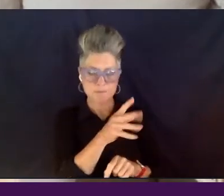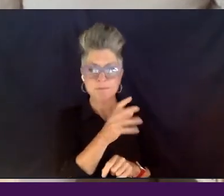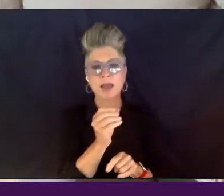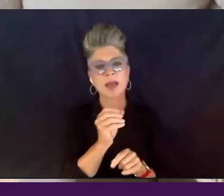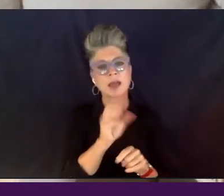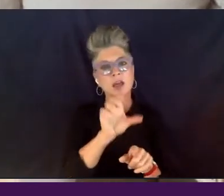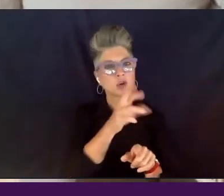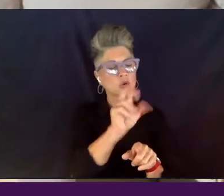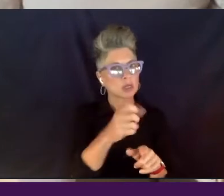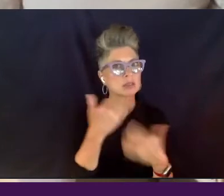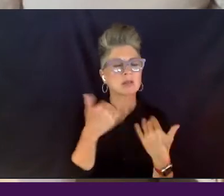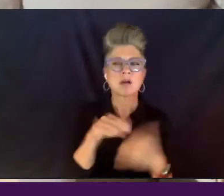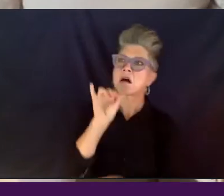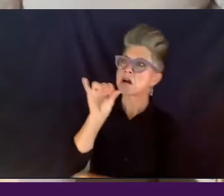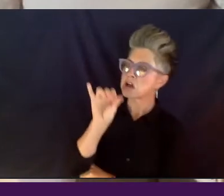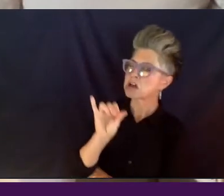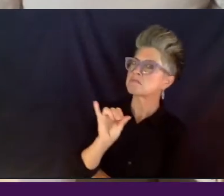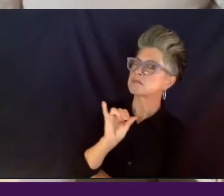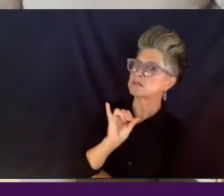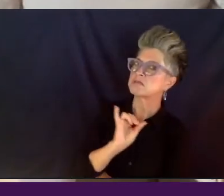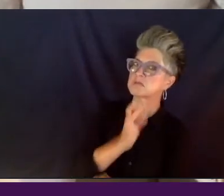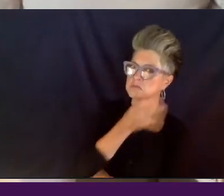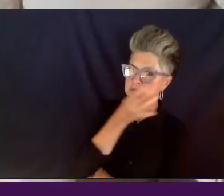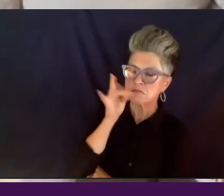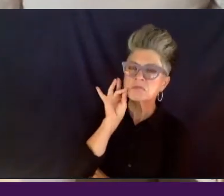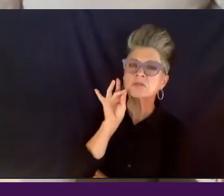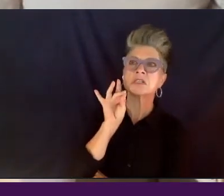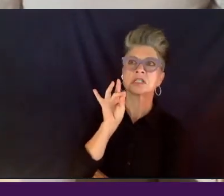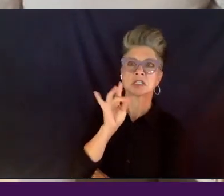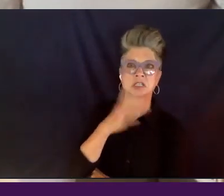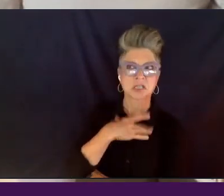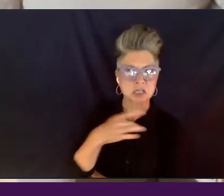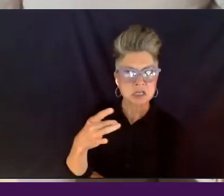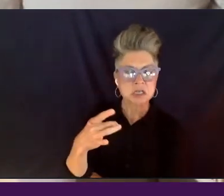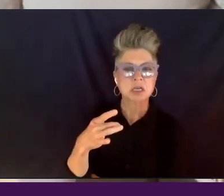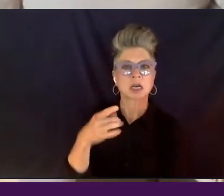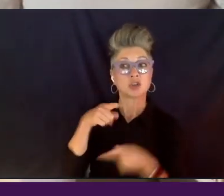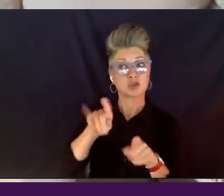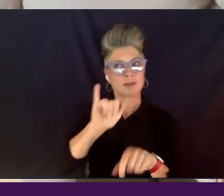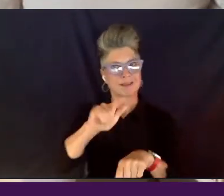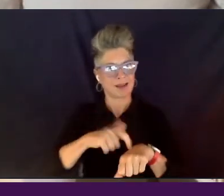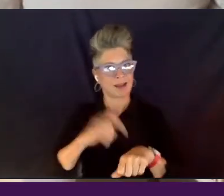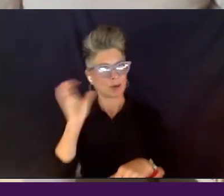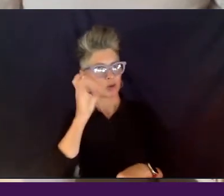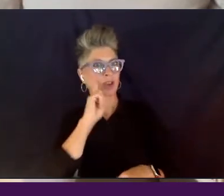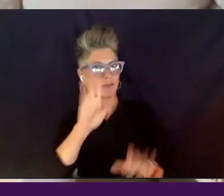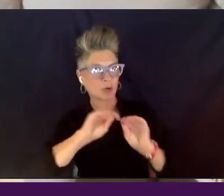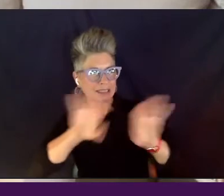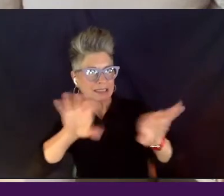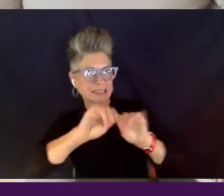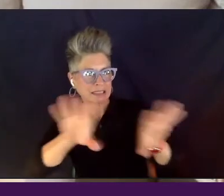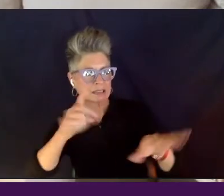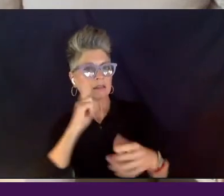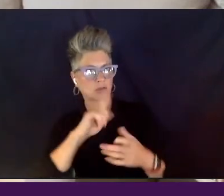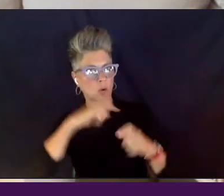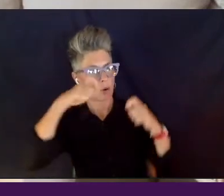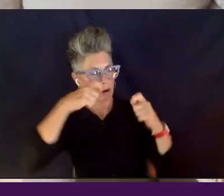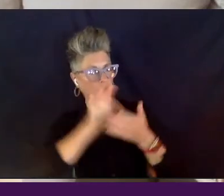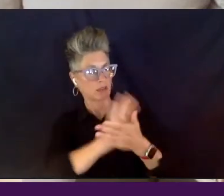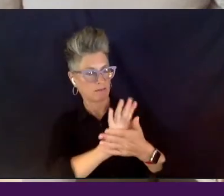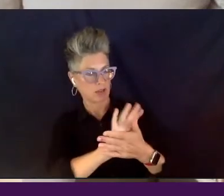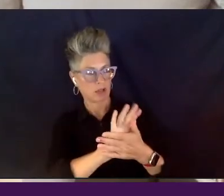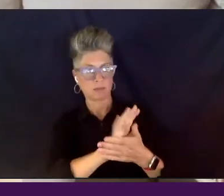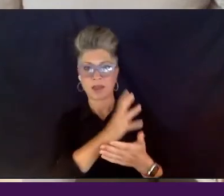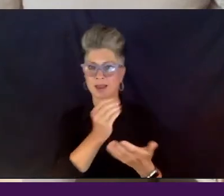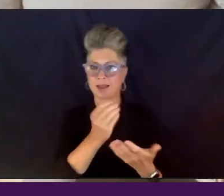very interested in it. At the time I was looking for, um, distribution, uh, for the, for the film. So, um, uh, and